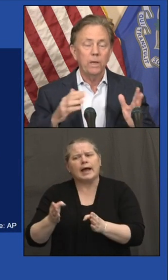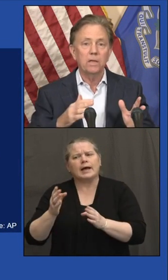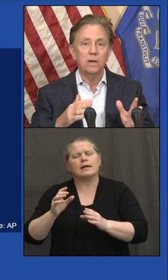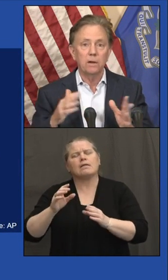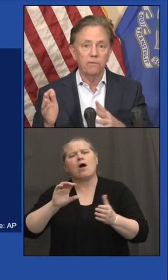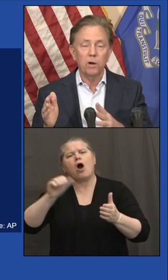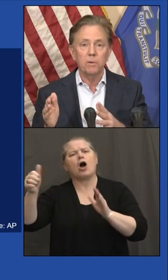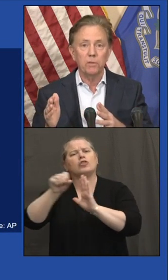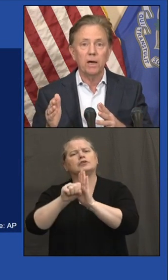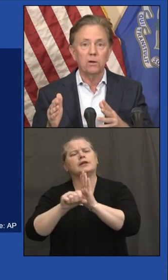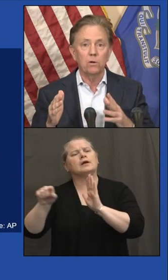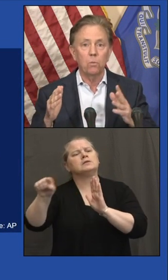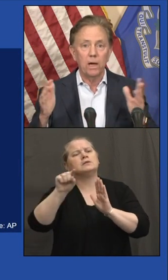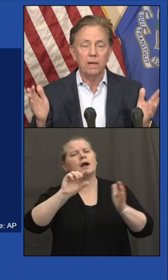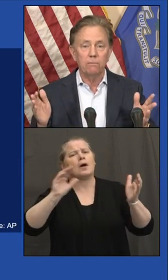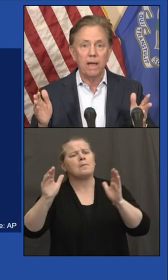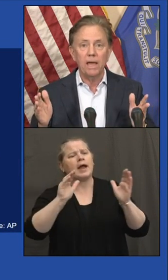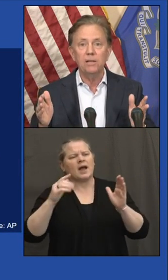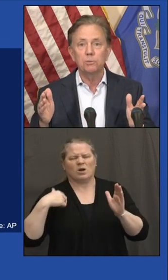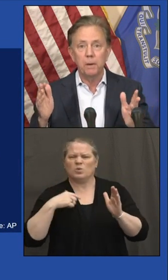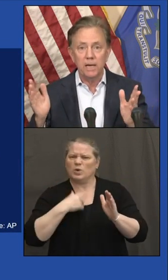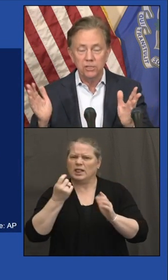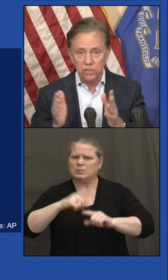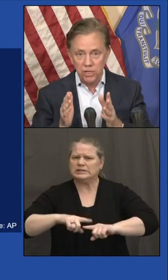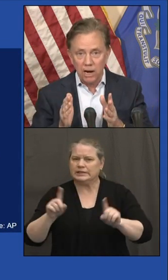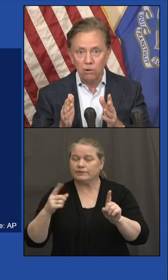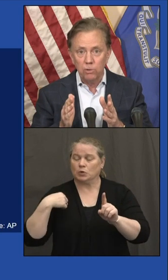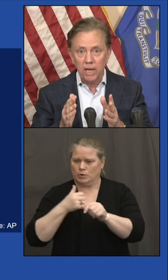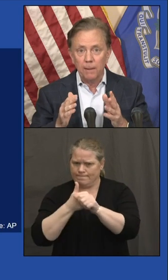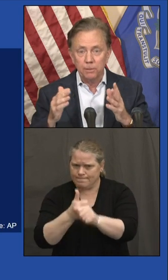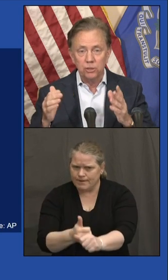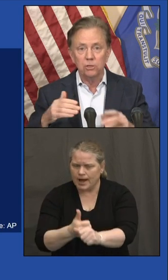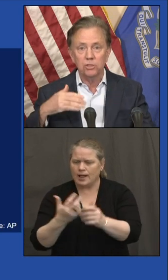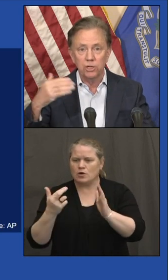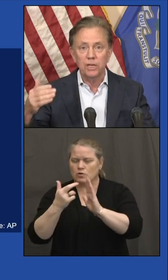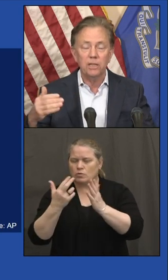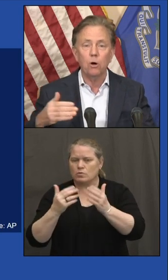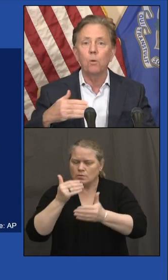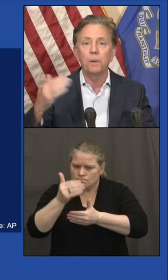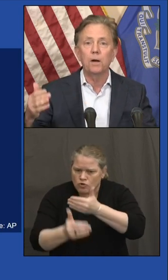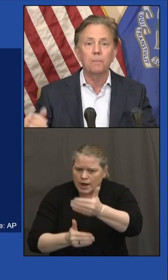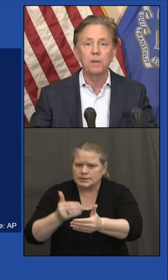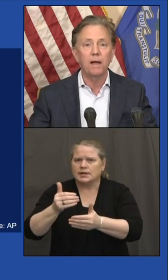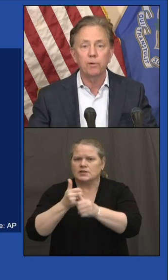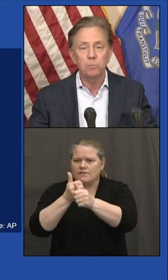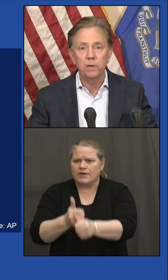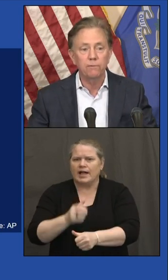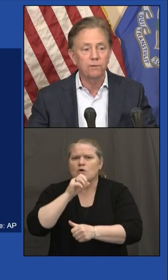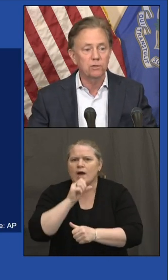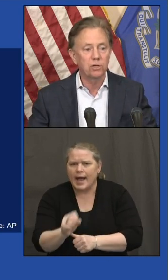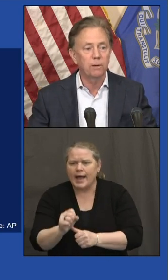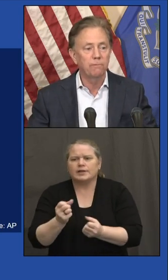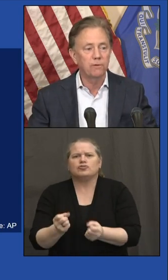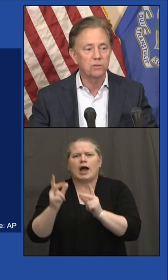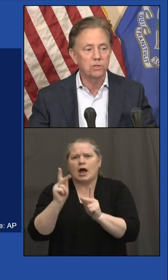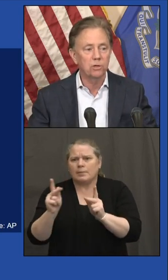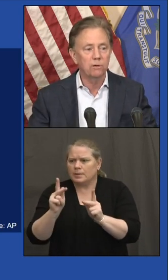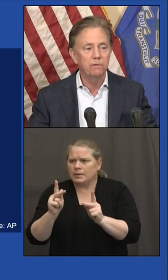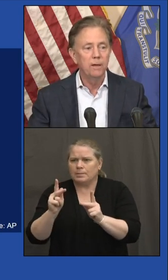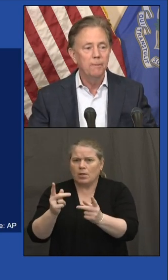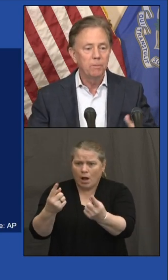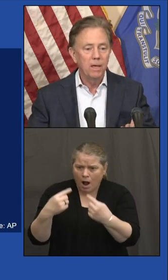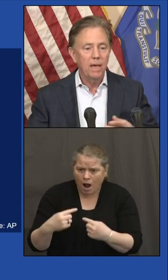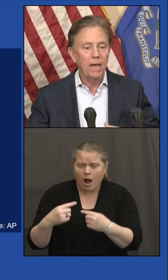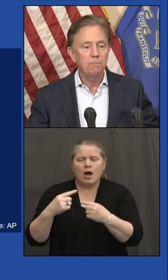We did it in a very methodical way, age-based, narrowed the aperture. So you didn't open it up to everybody, first come, first